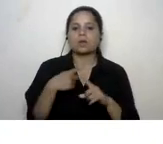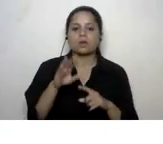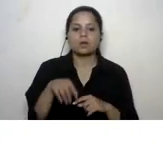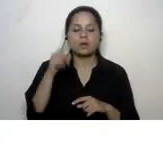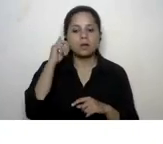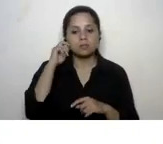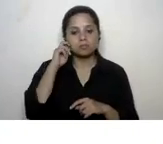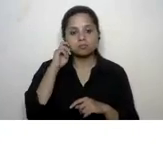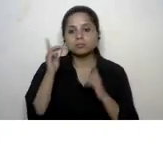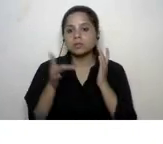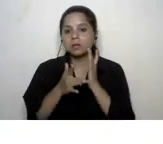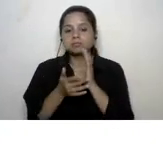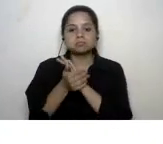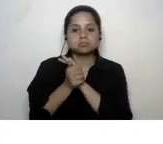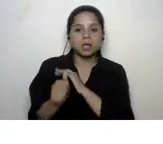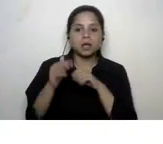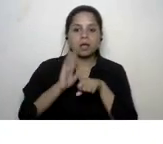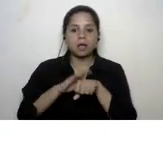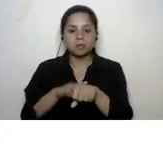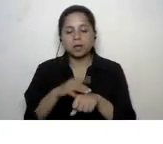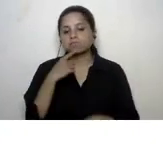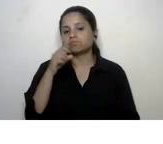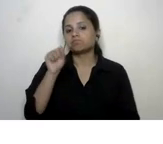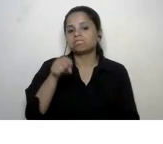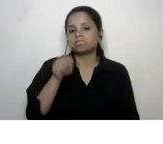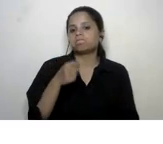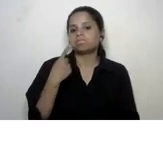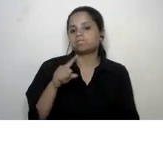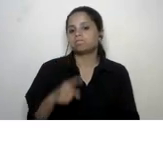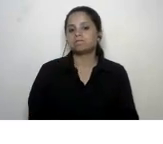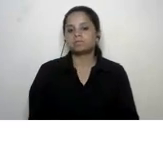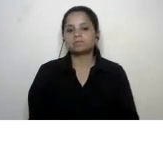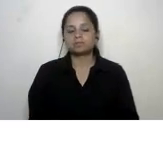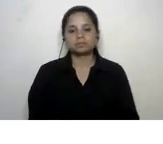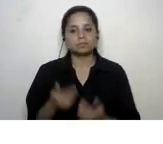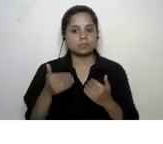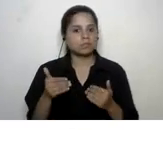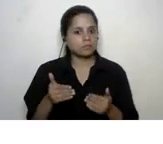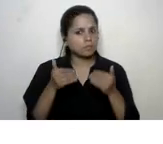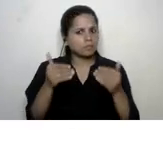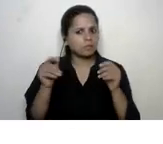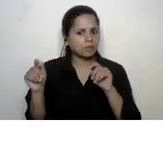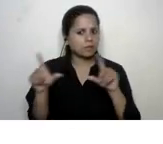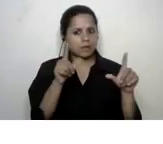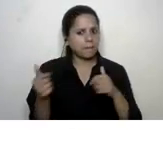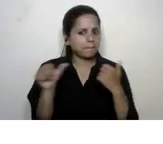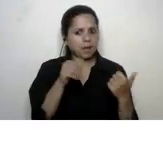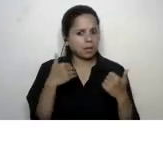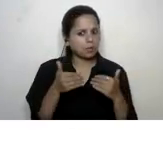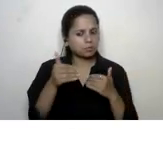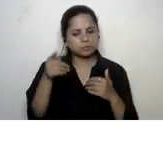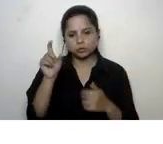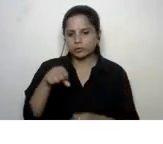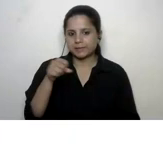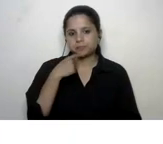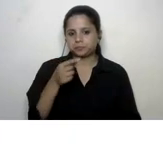skills and experience yeah right okay shall we uh go to the slide then shall i move on yes